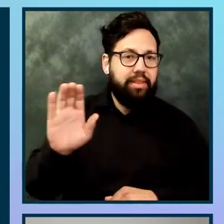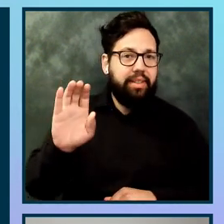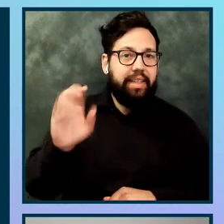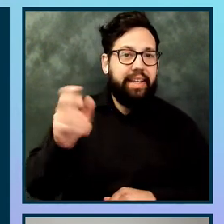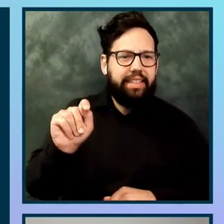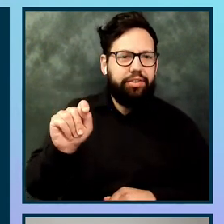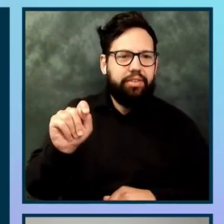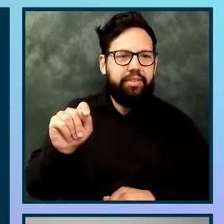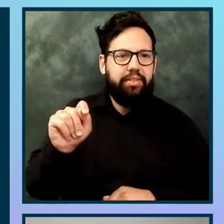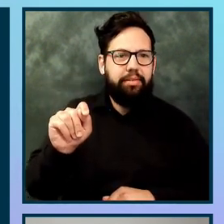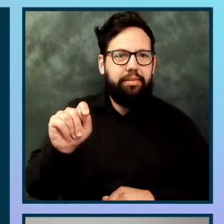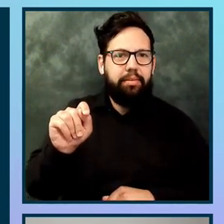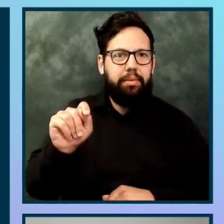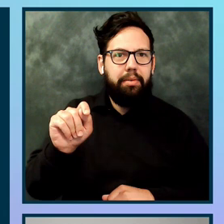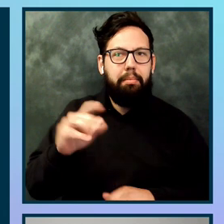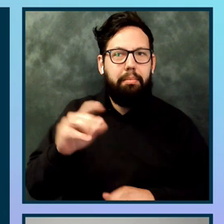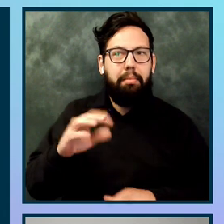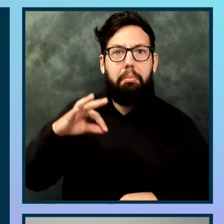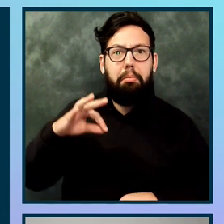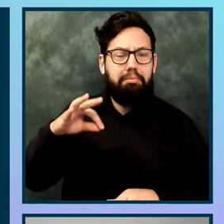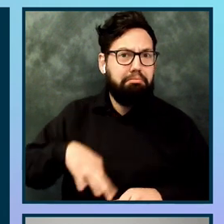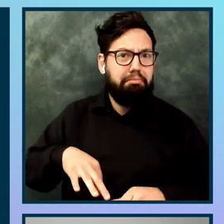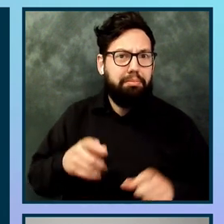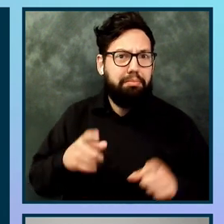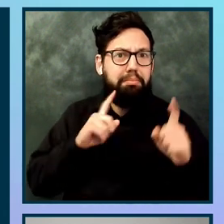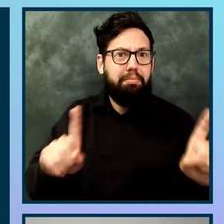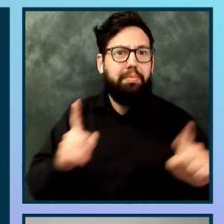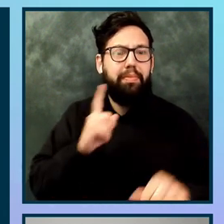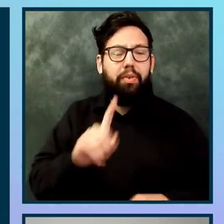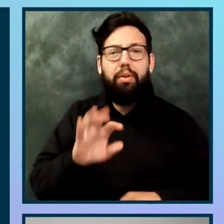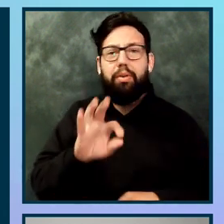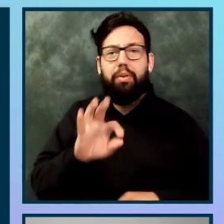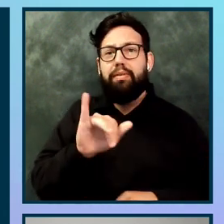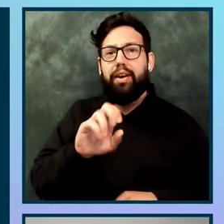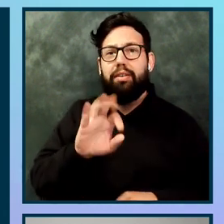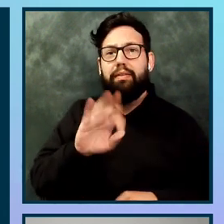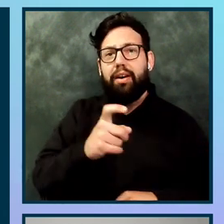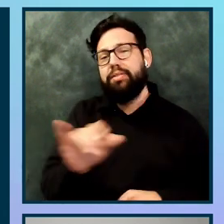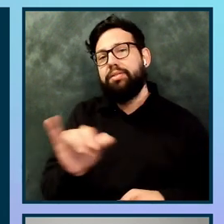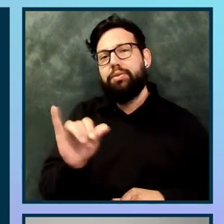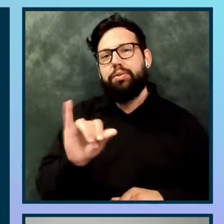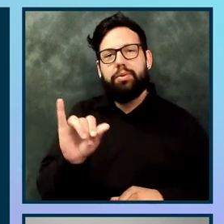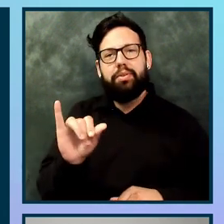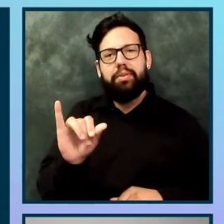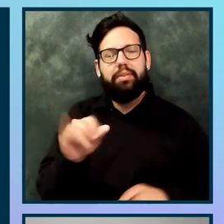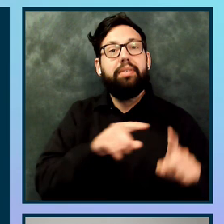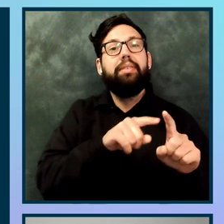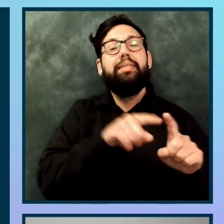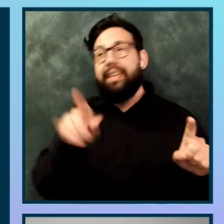good in Firefox. And you can find it under the development tools of your browser.